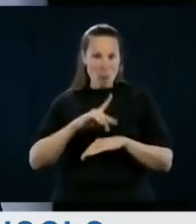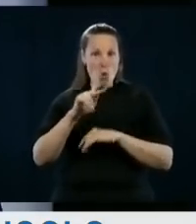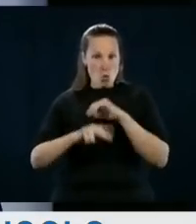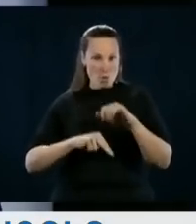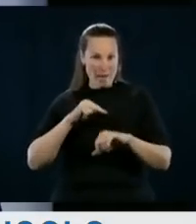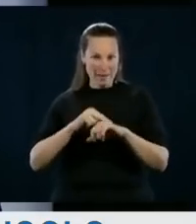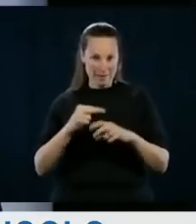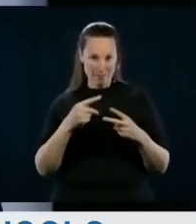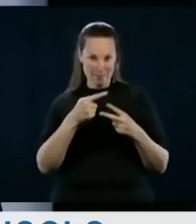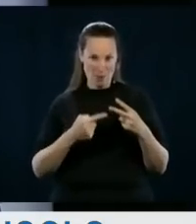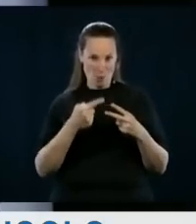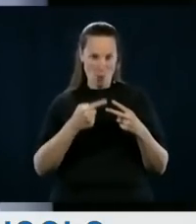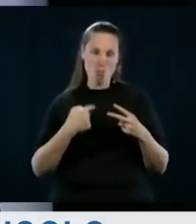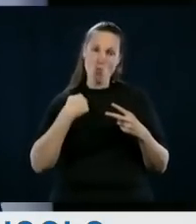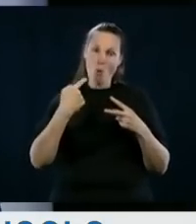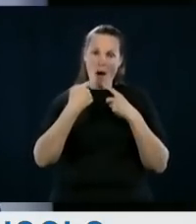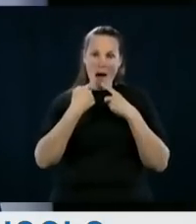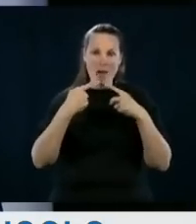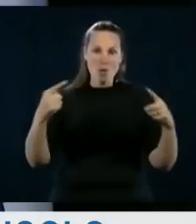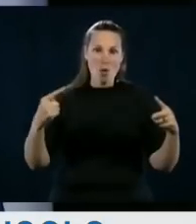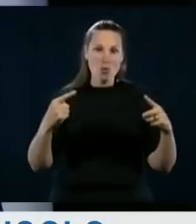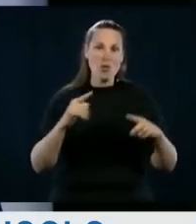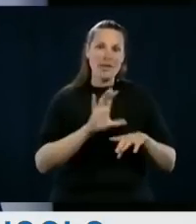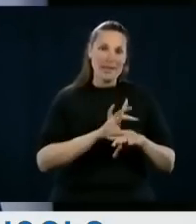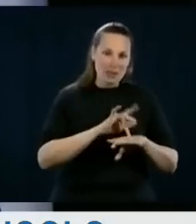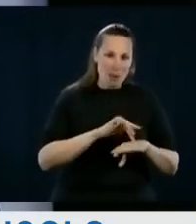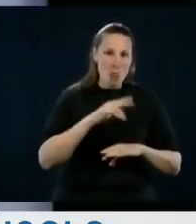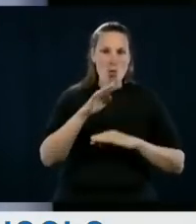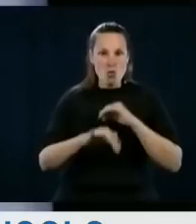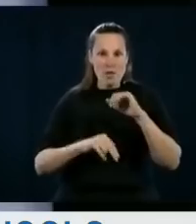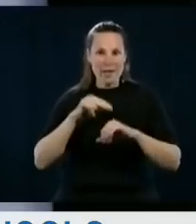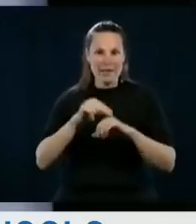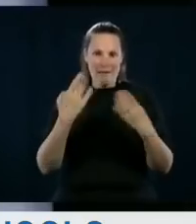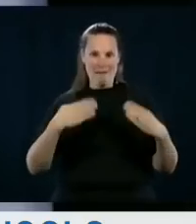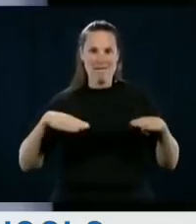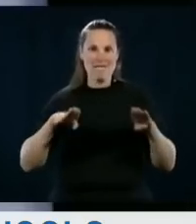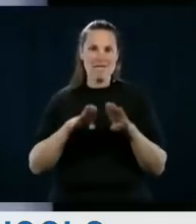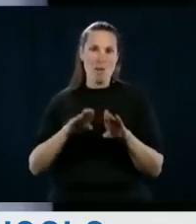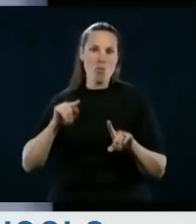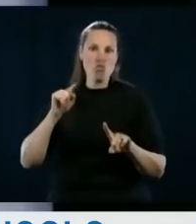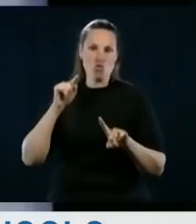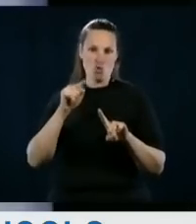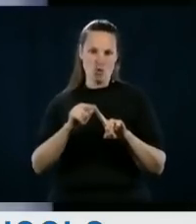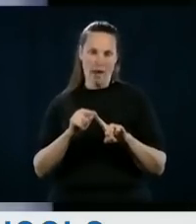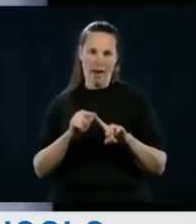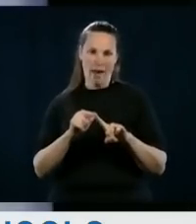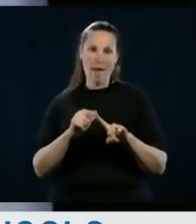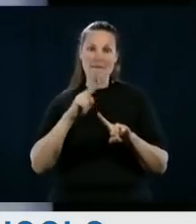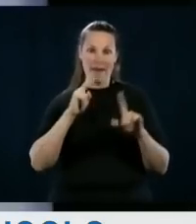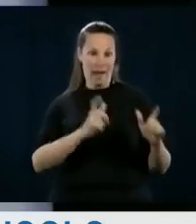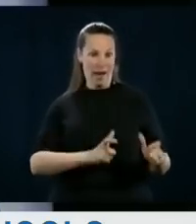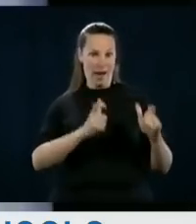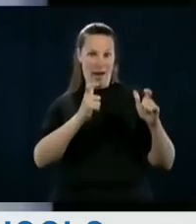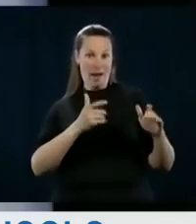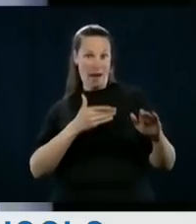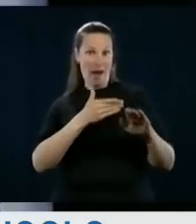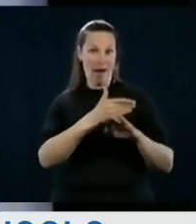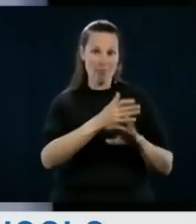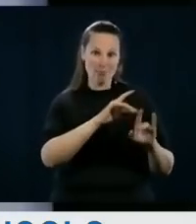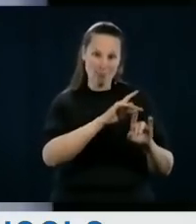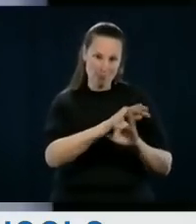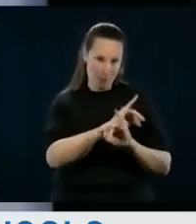without any surprise, I am announcing to you that our CHOC universities will remain closed as physical